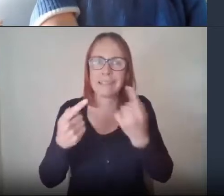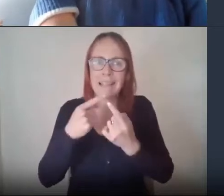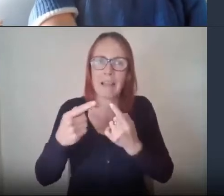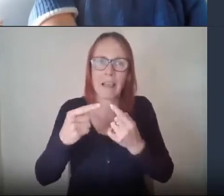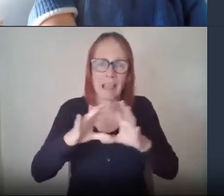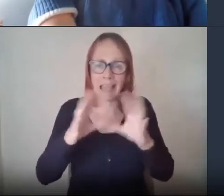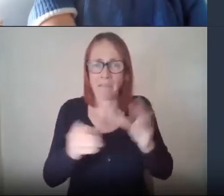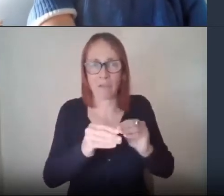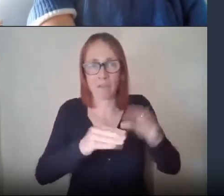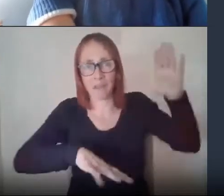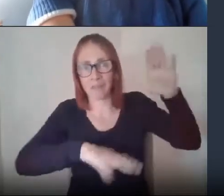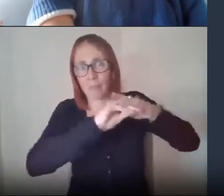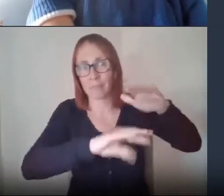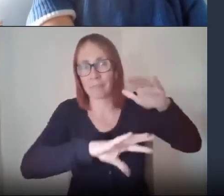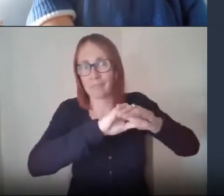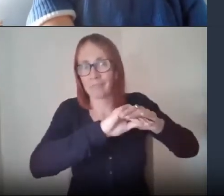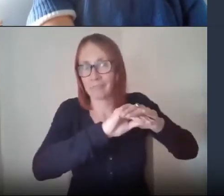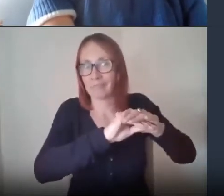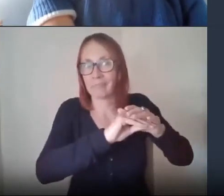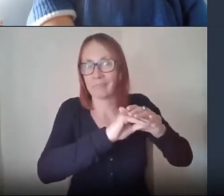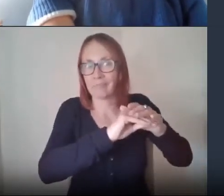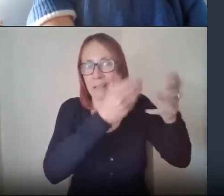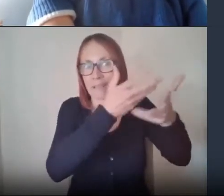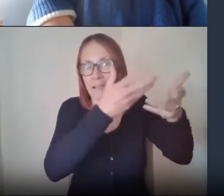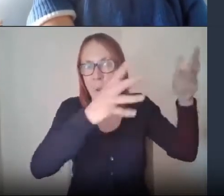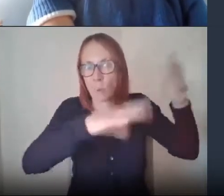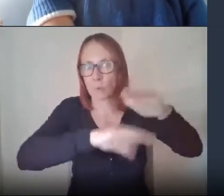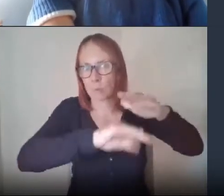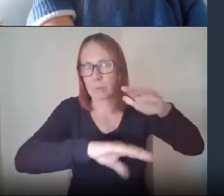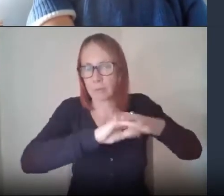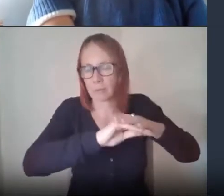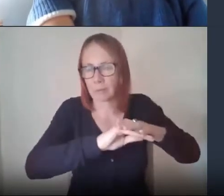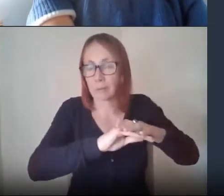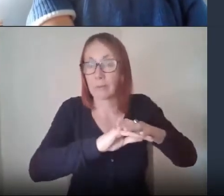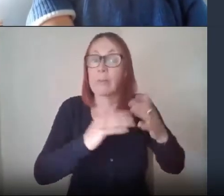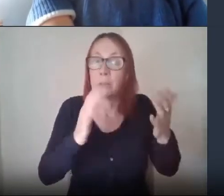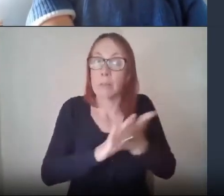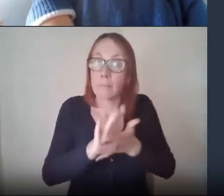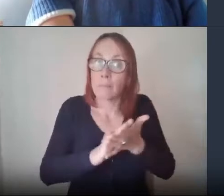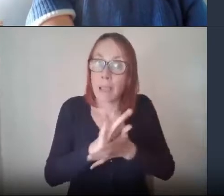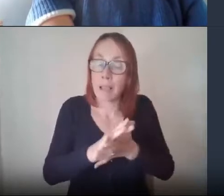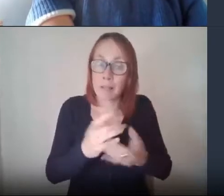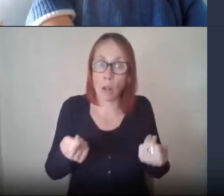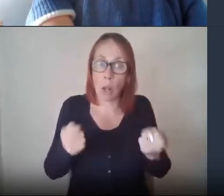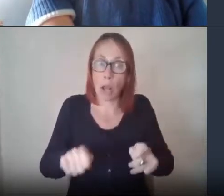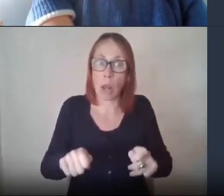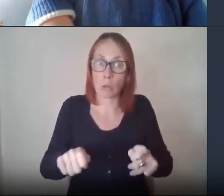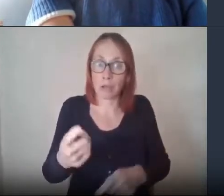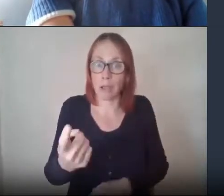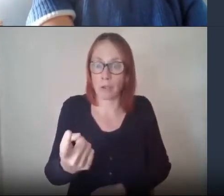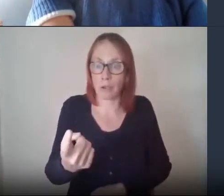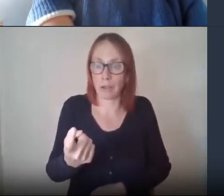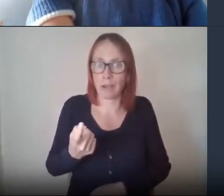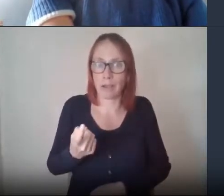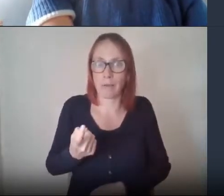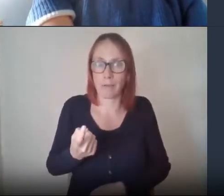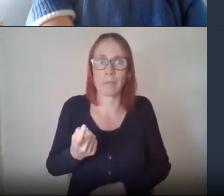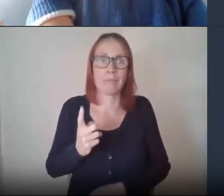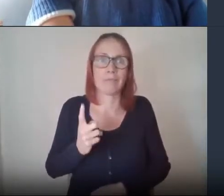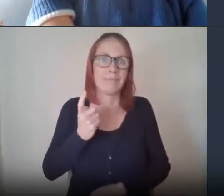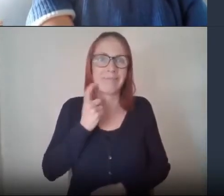so when it looked like we were moving to lockdown we were able to make that transition very very quickly